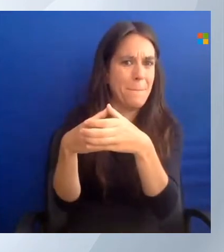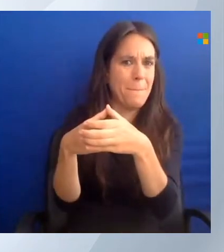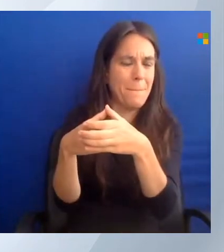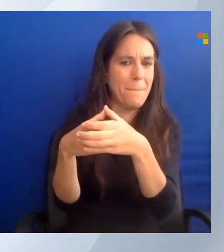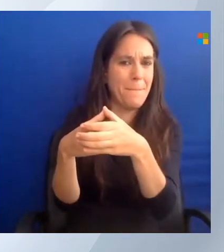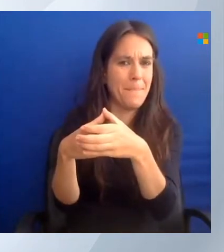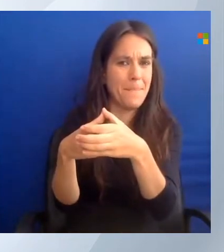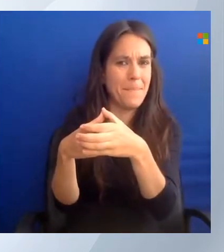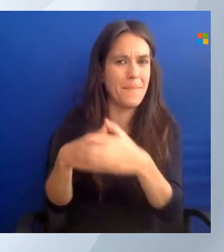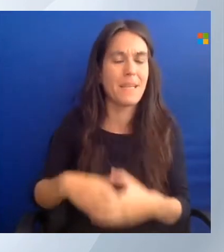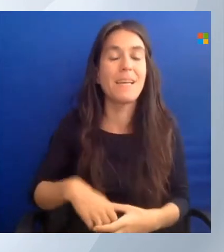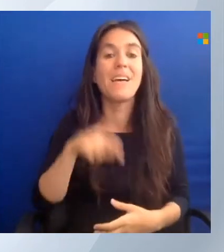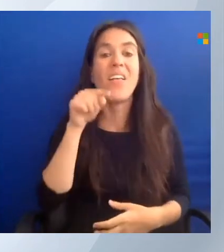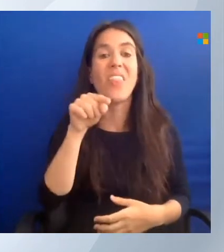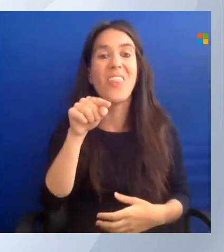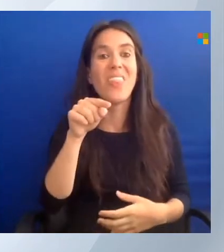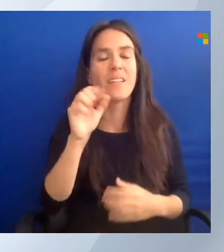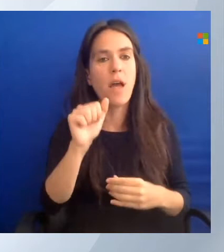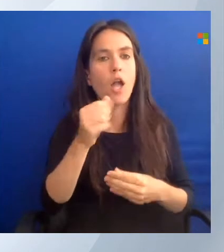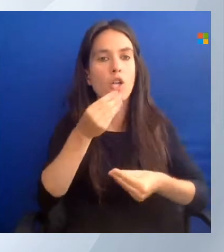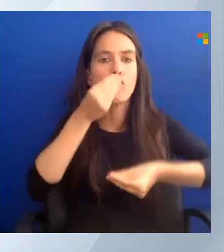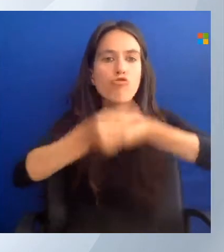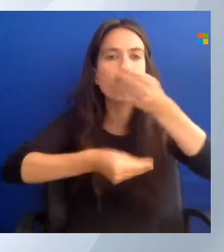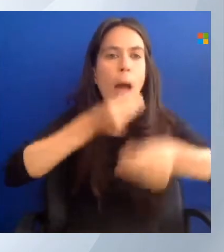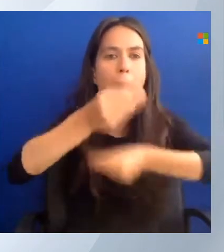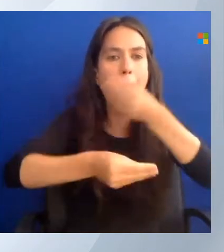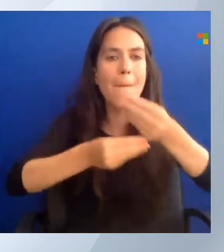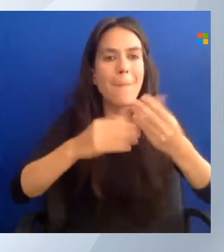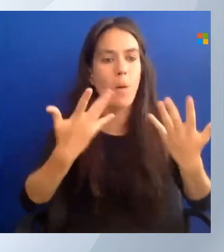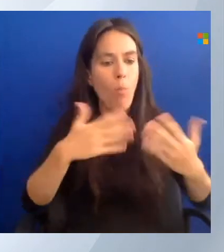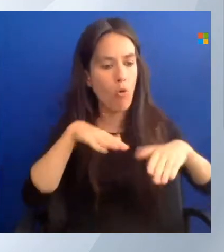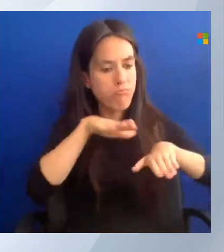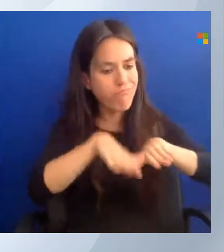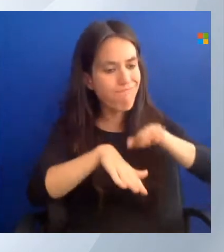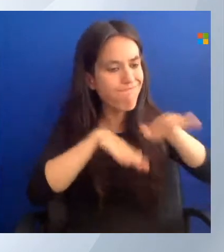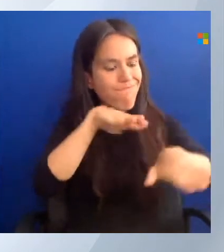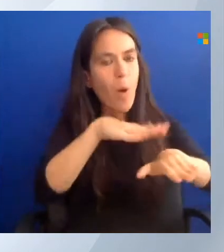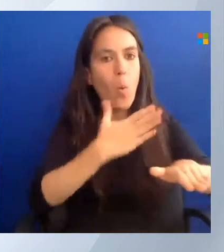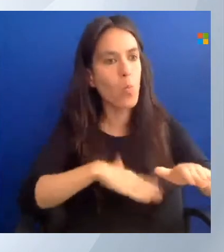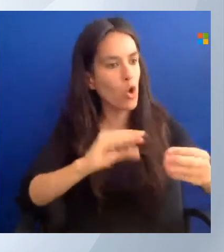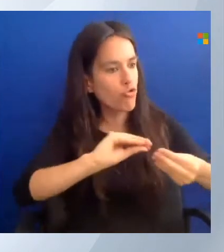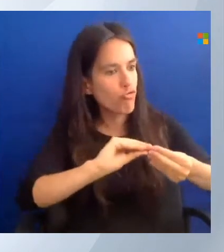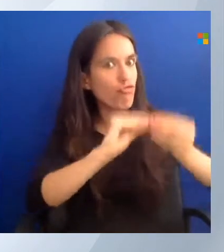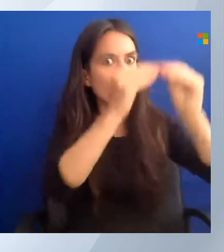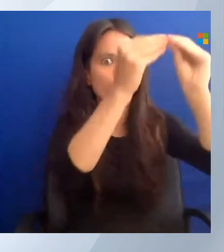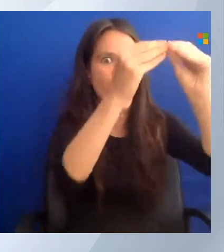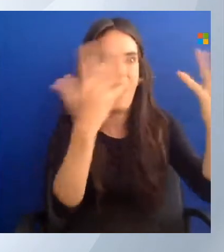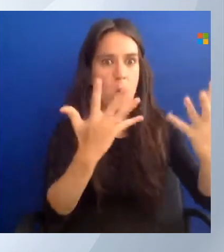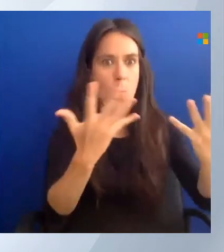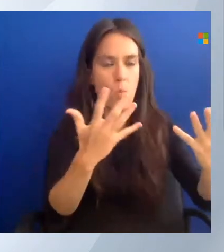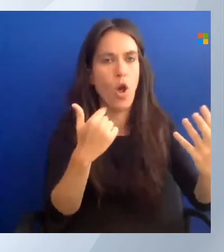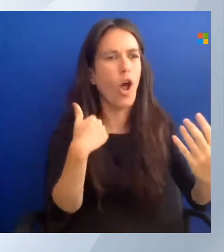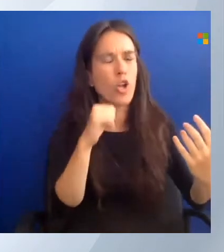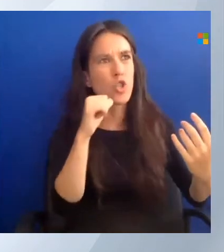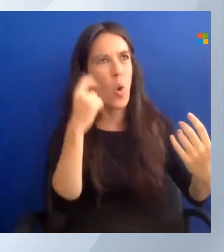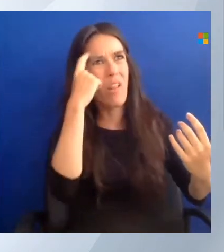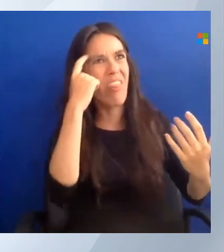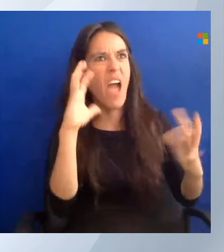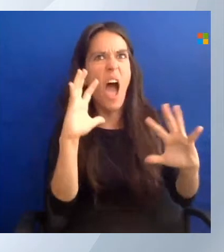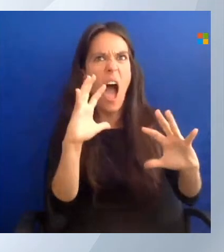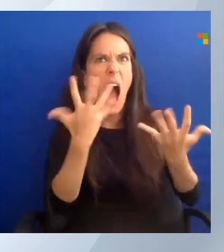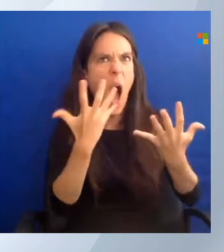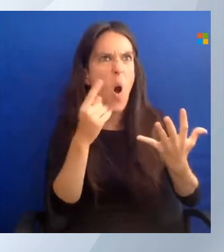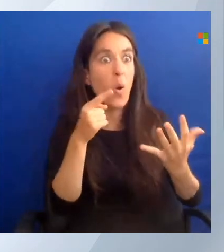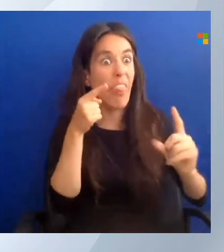this is where you can describe what you're going to want to be created. So you do not need to worry about how it gets there. You just need to